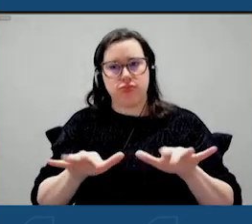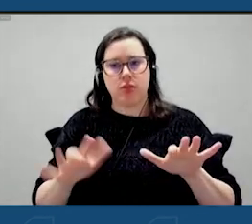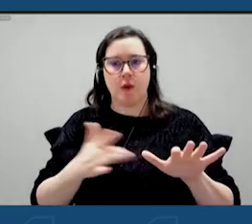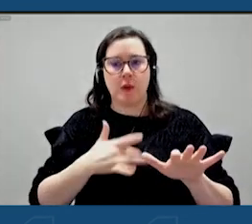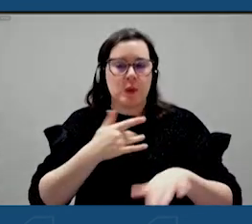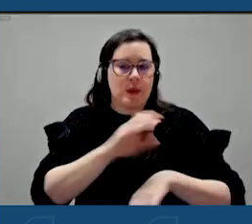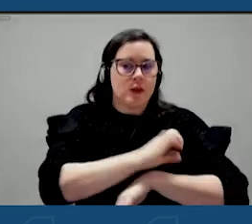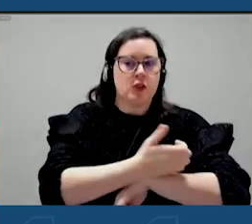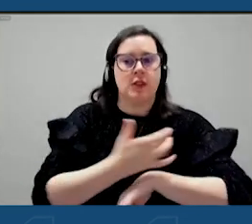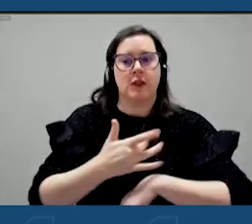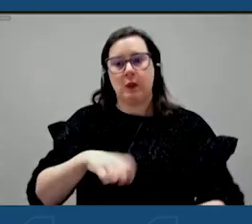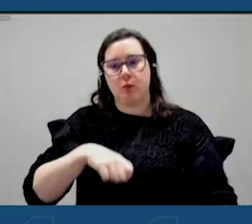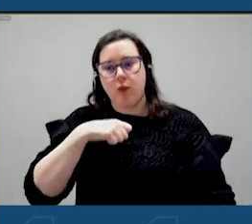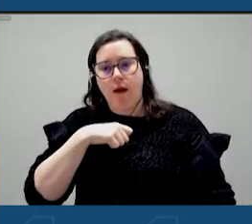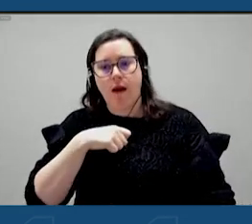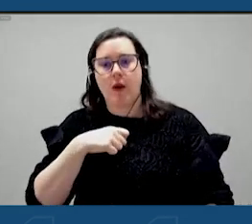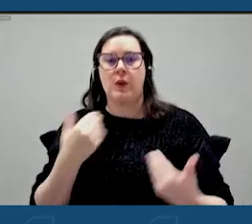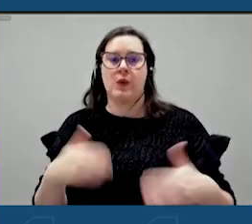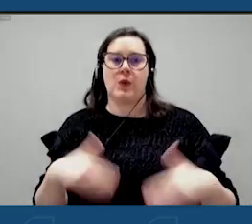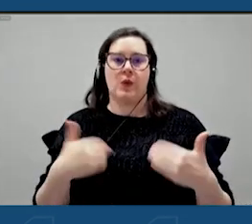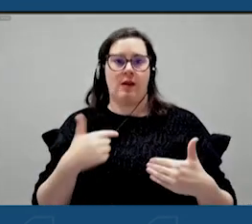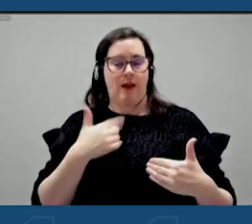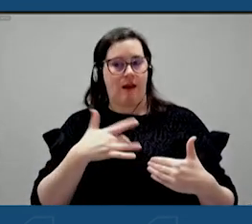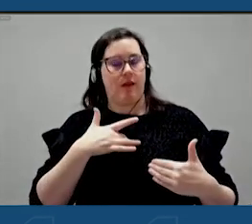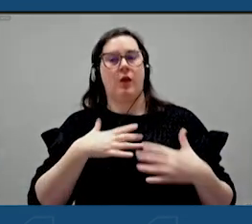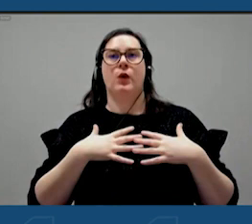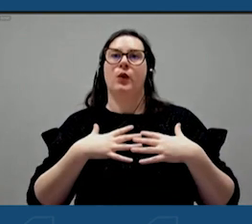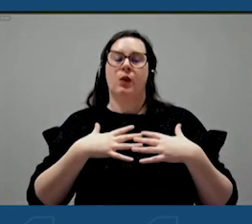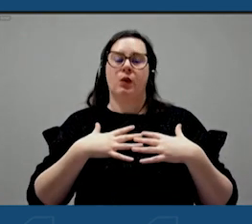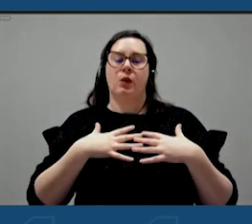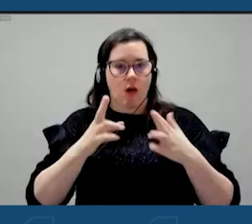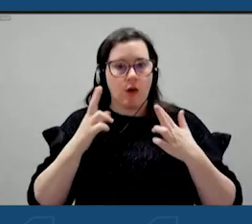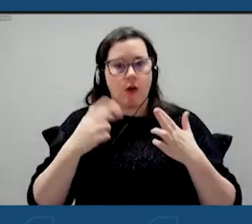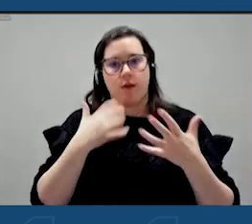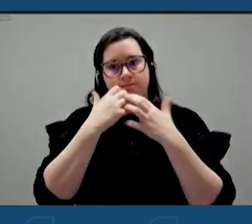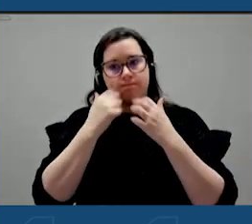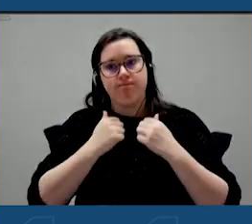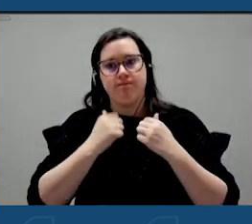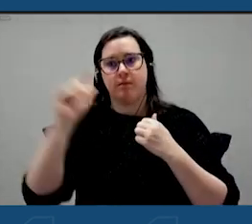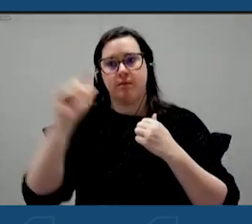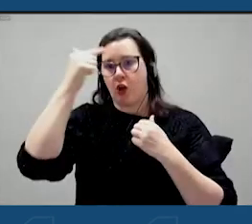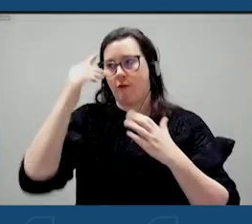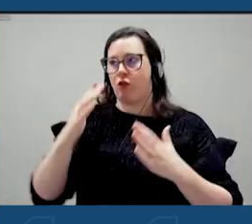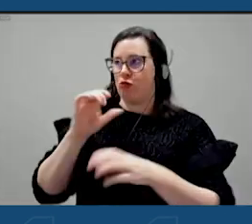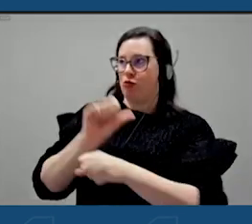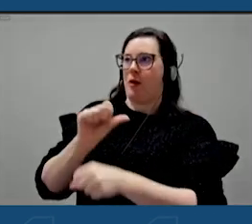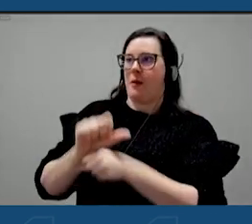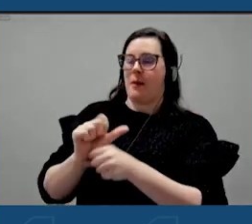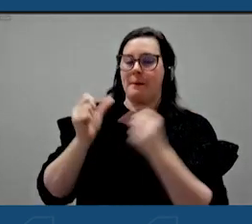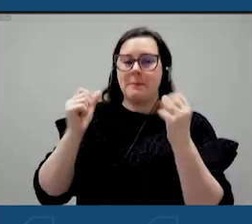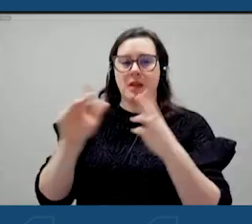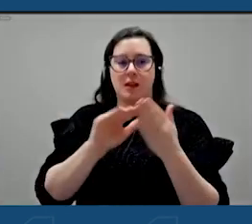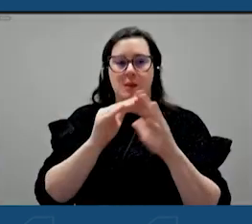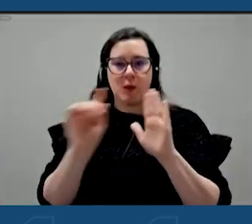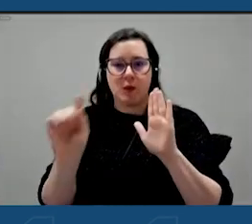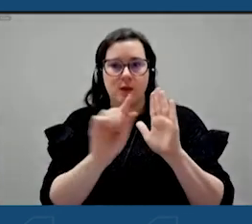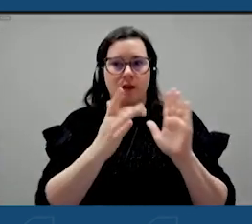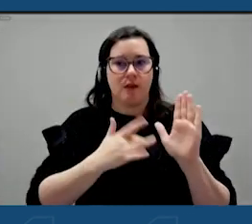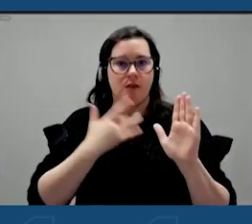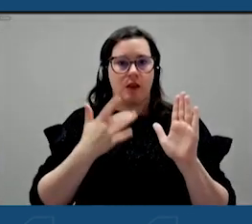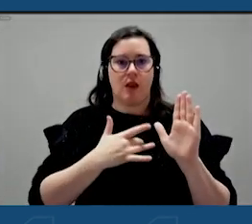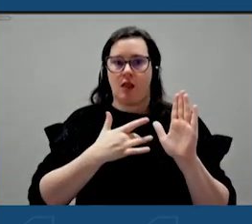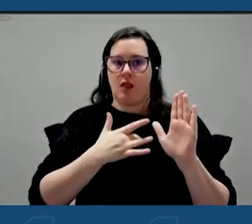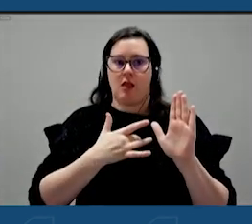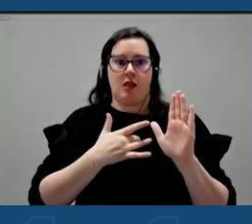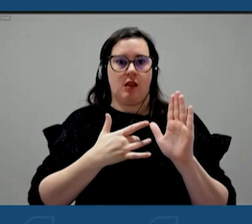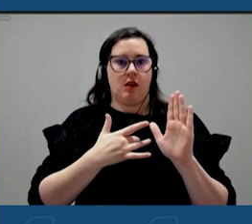your downtowns, that's what gives me the most pride. And what I love so much about being the governor of New York, there is so many communities that feel like a long time,